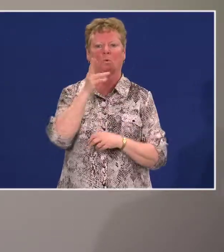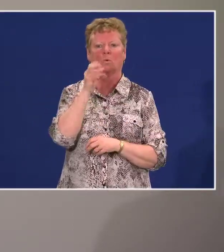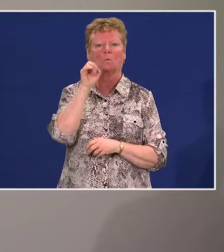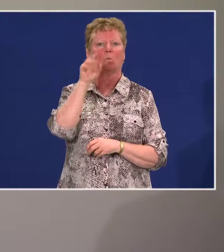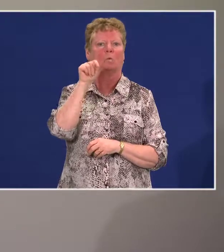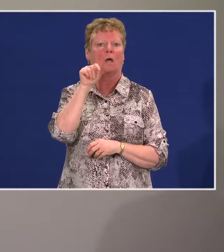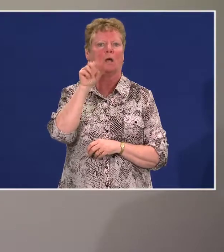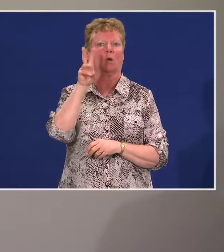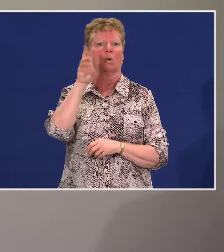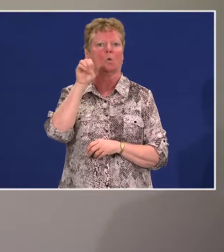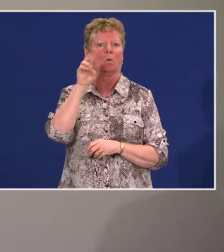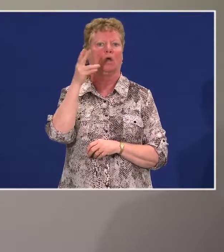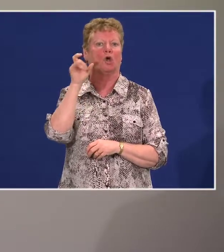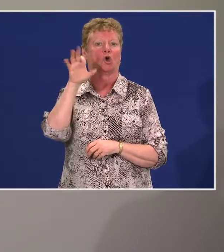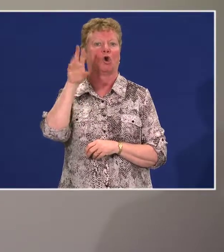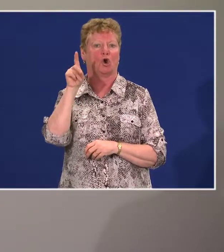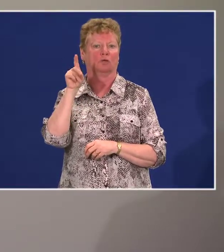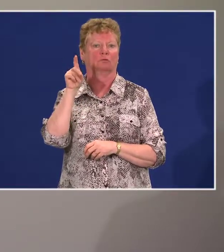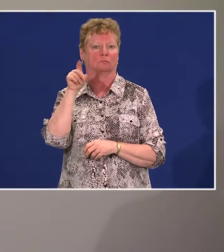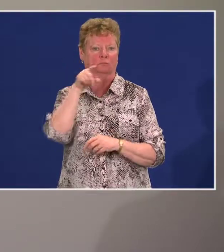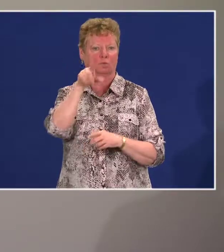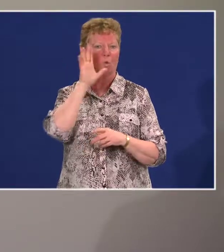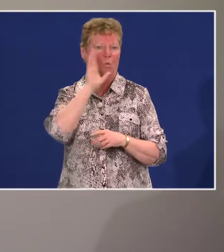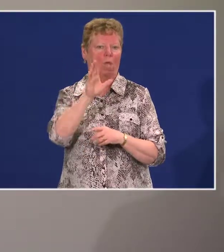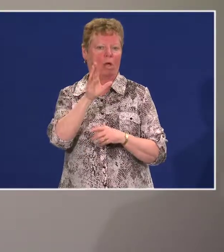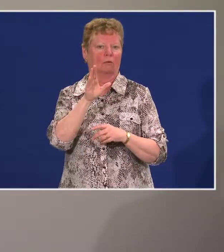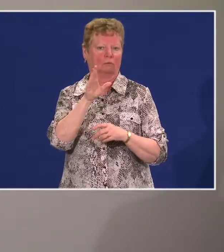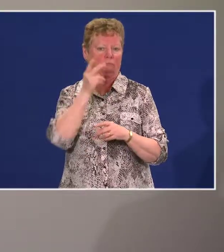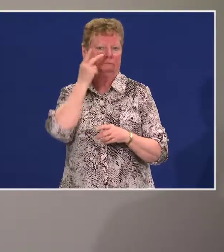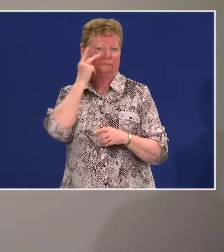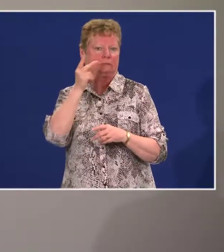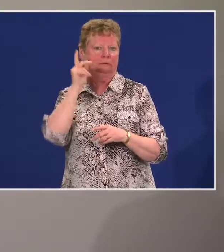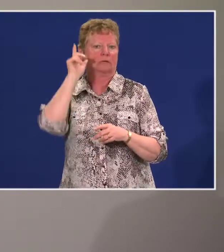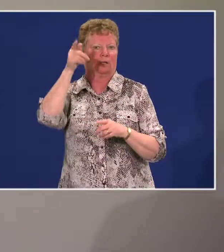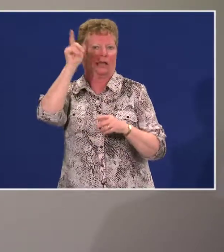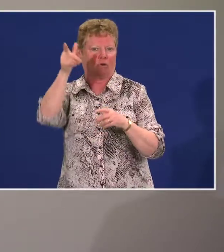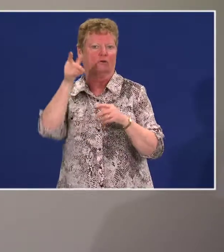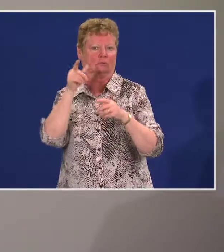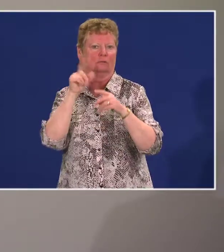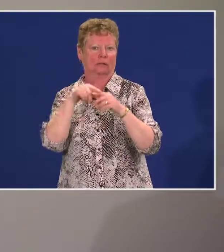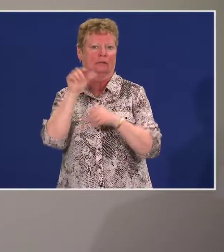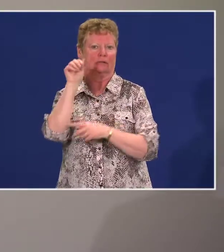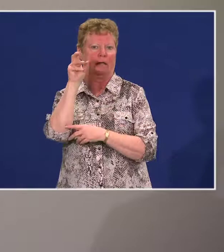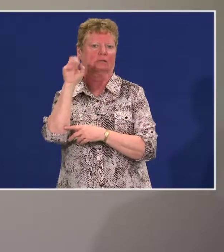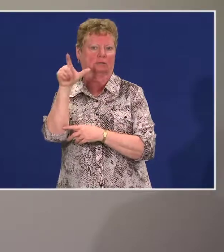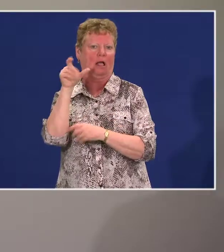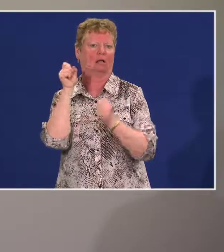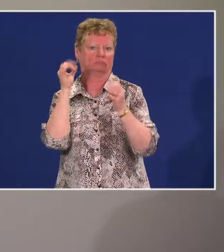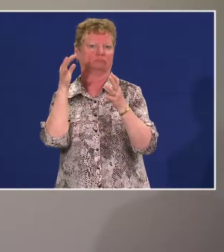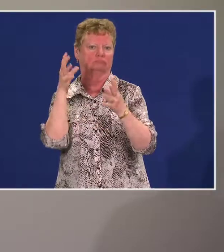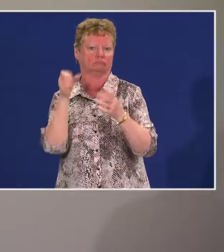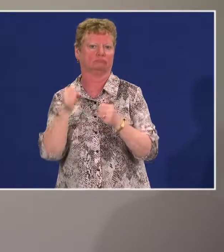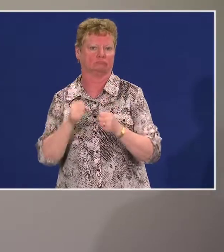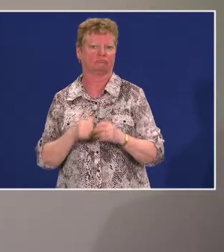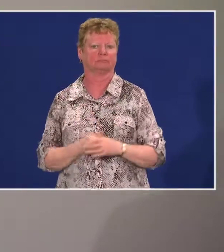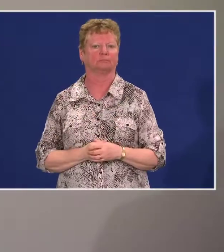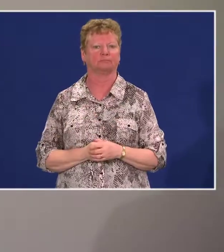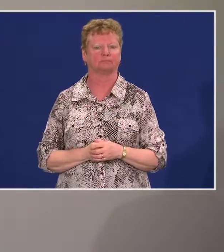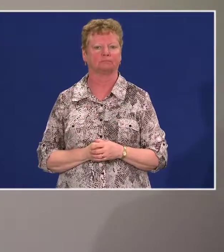So, you will be getting access to that information, but it will be done when the What We Heard document is released.